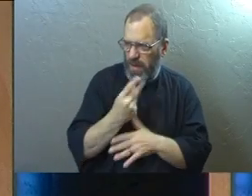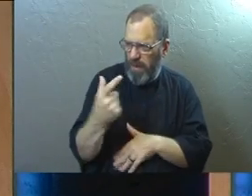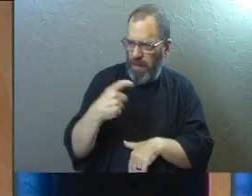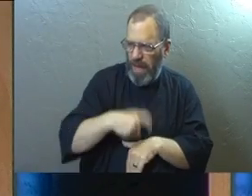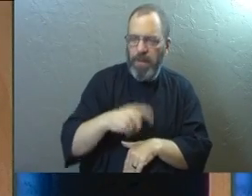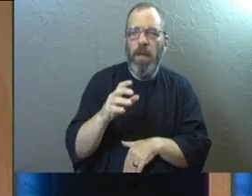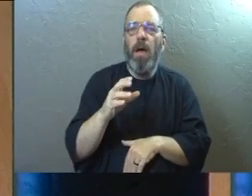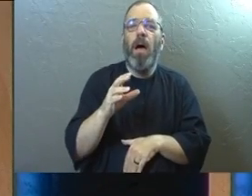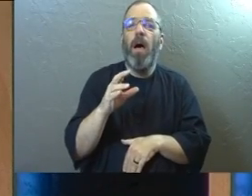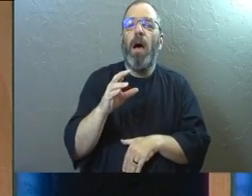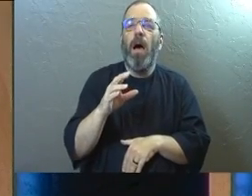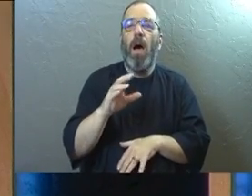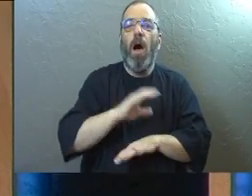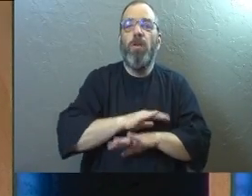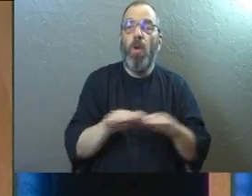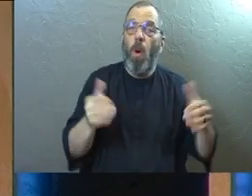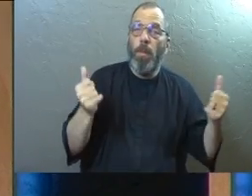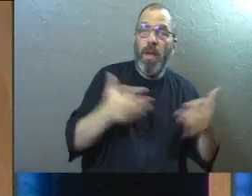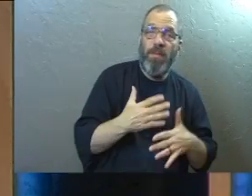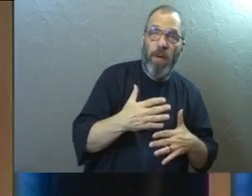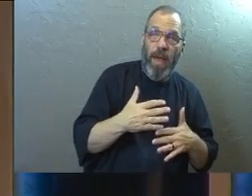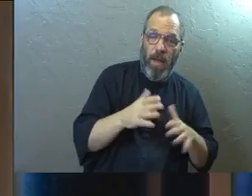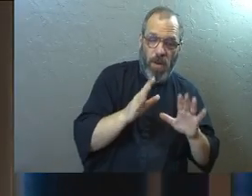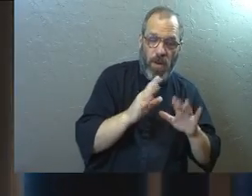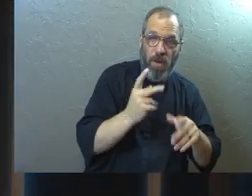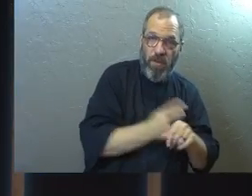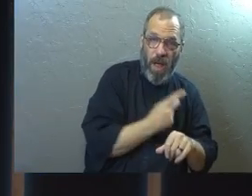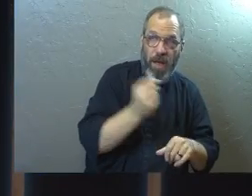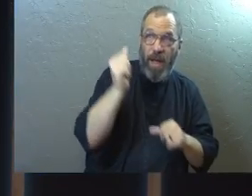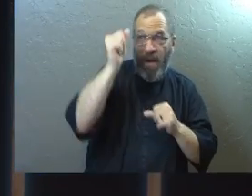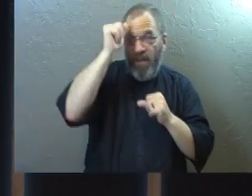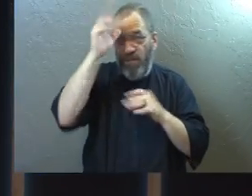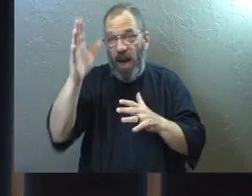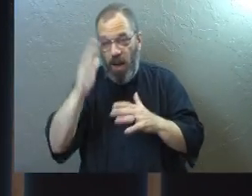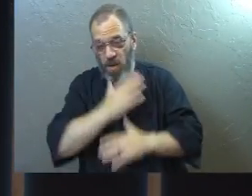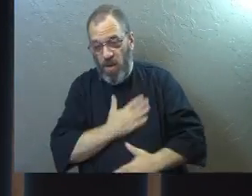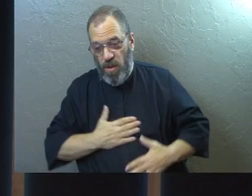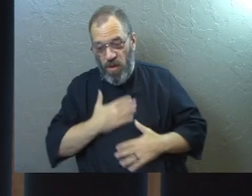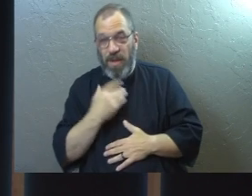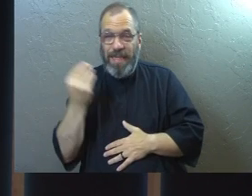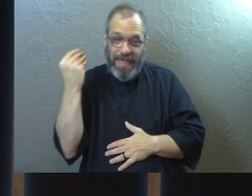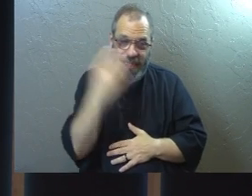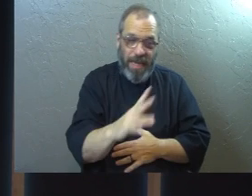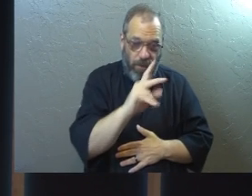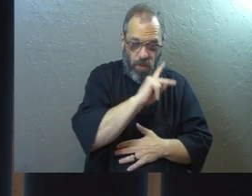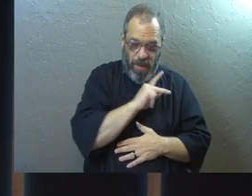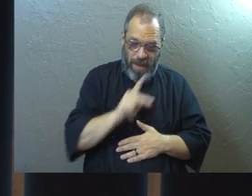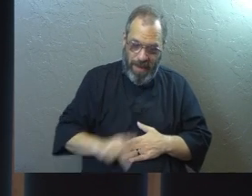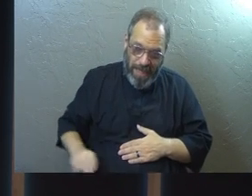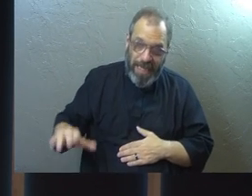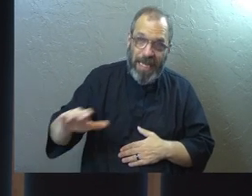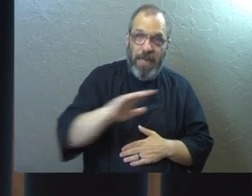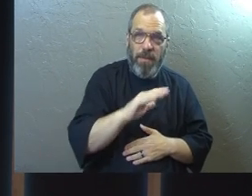several times to you. Don't be afraid, little flock, for it gives the father great pleasure to give you the kingdom.